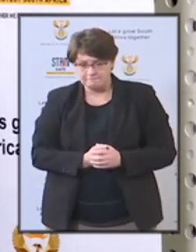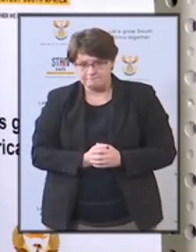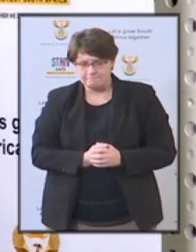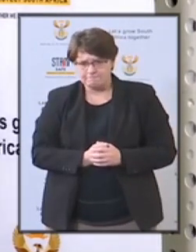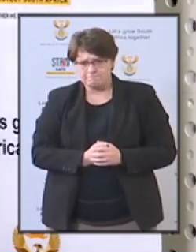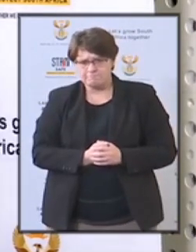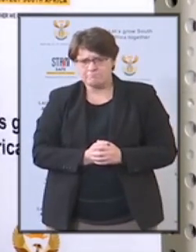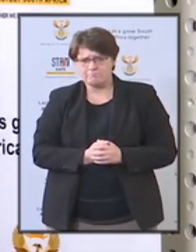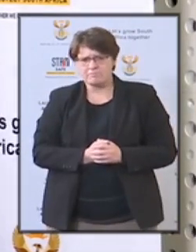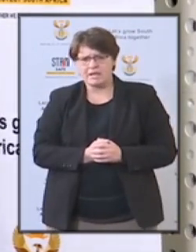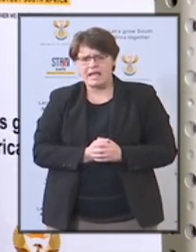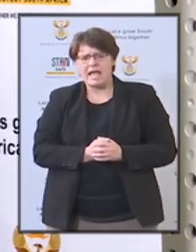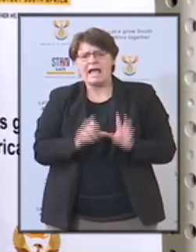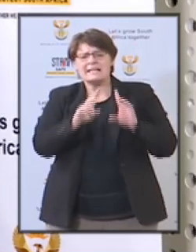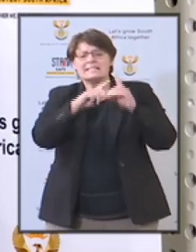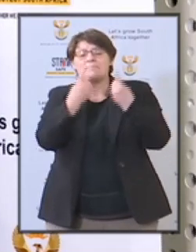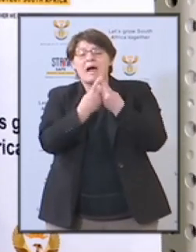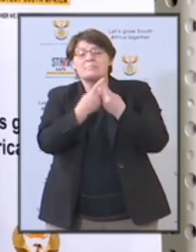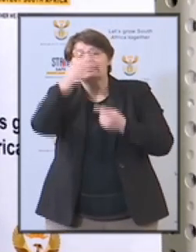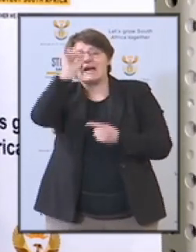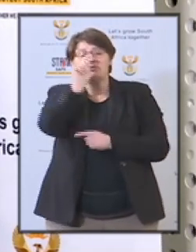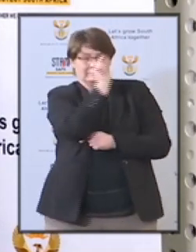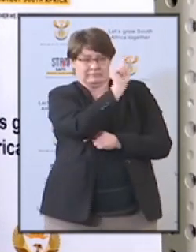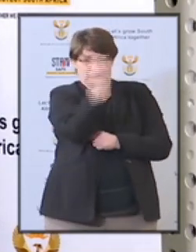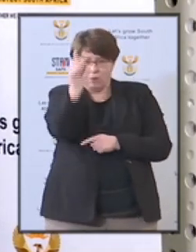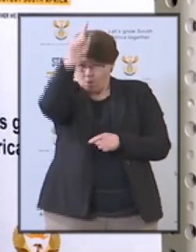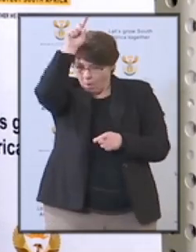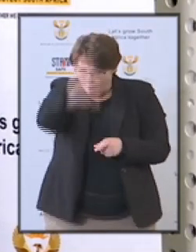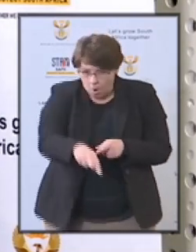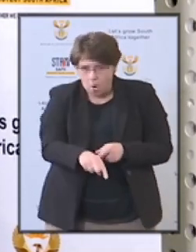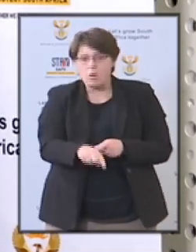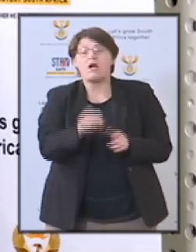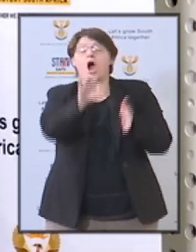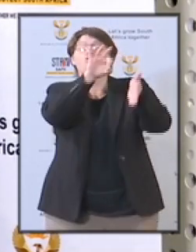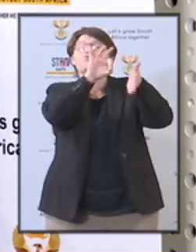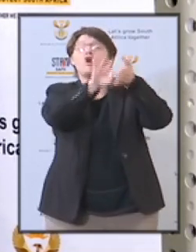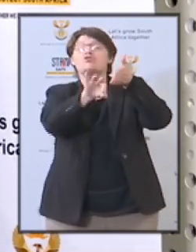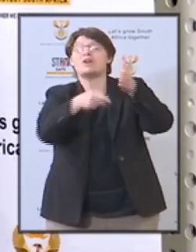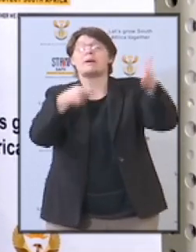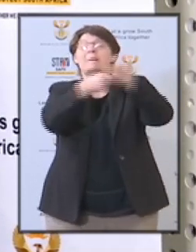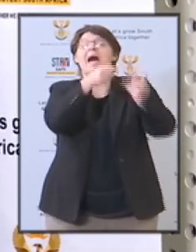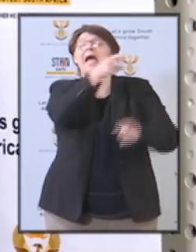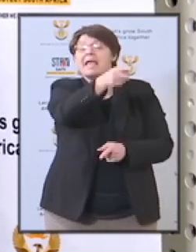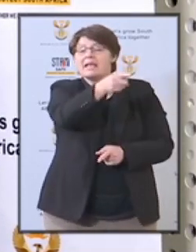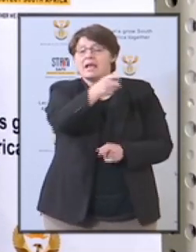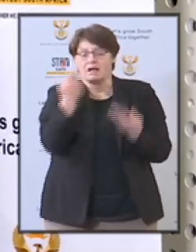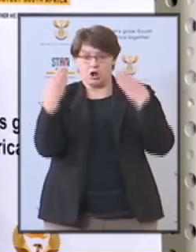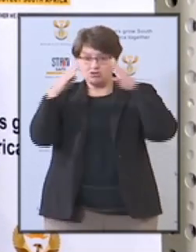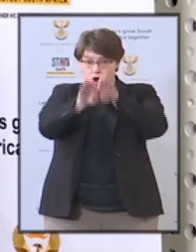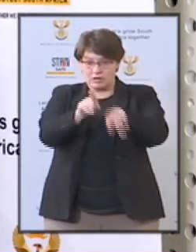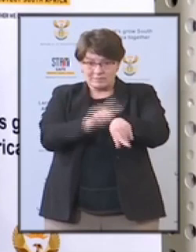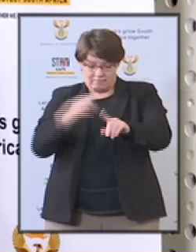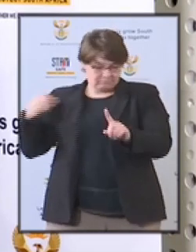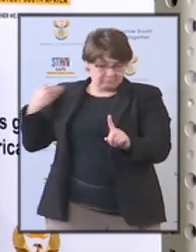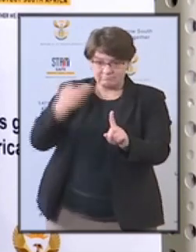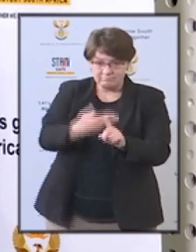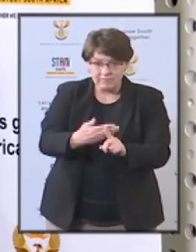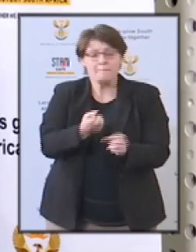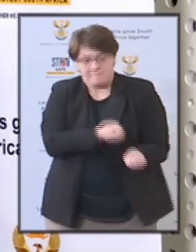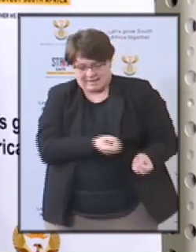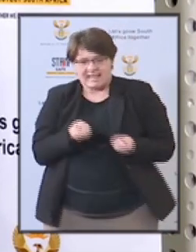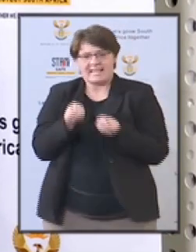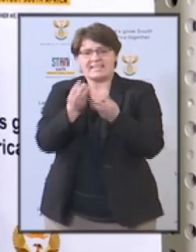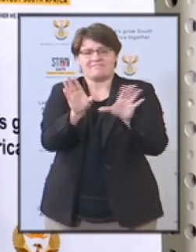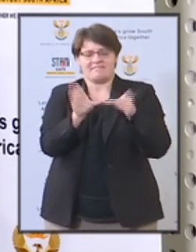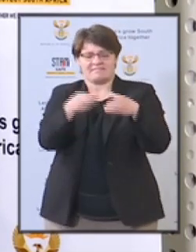departments will be expected to submit all procurement contracts awarded during this period to this ministerial team to be